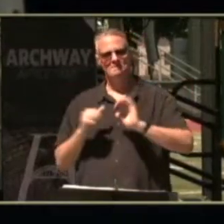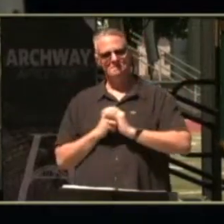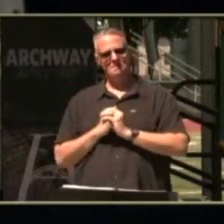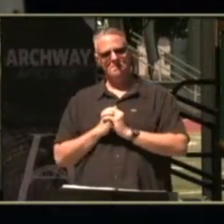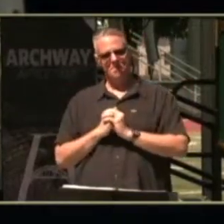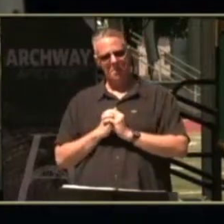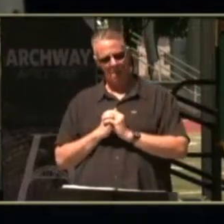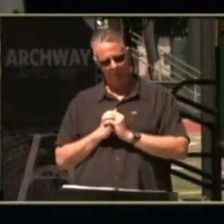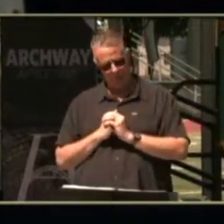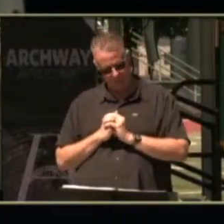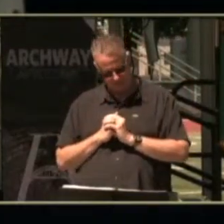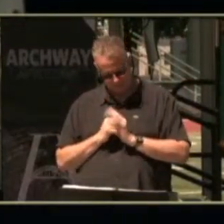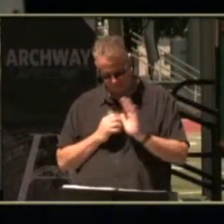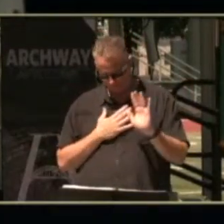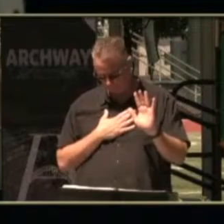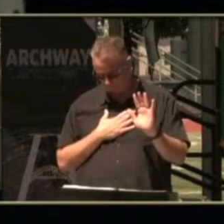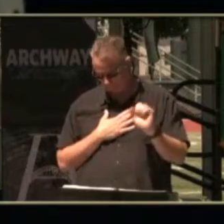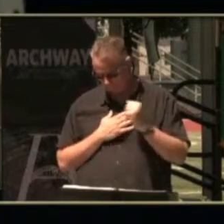laughing with you